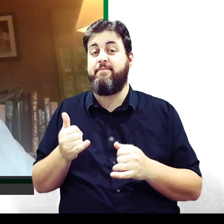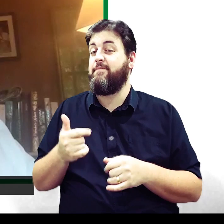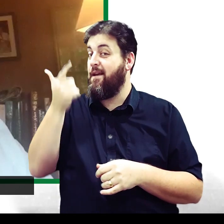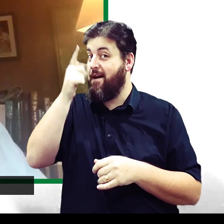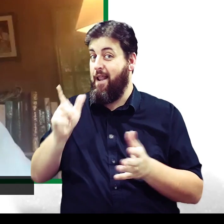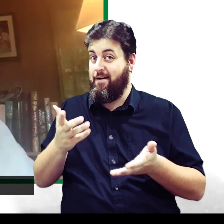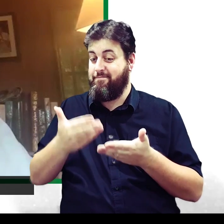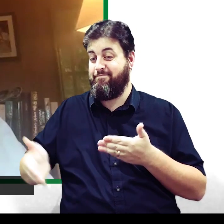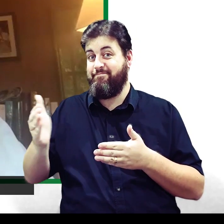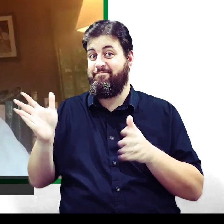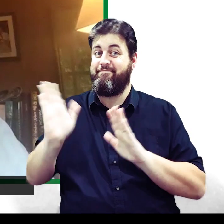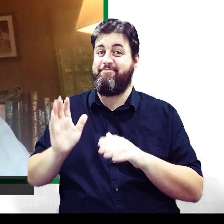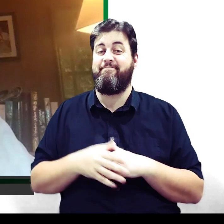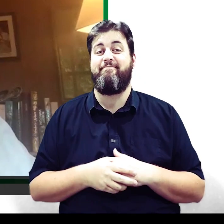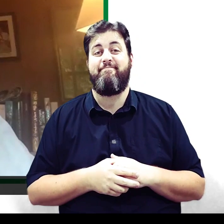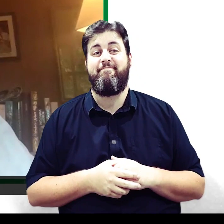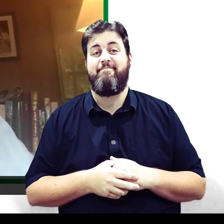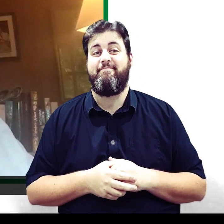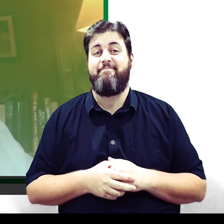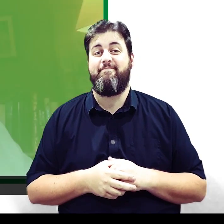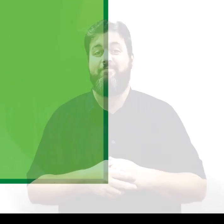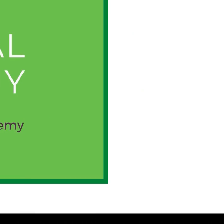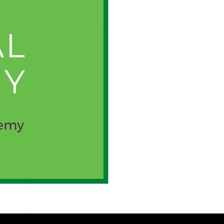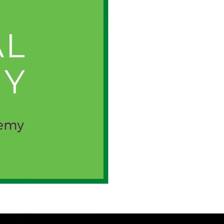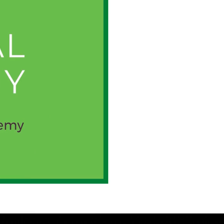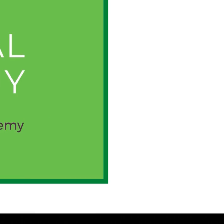example. All the very best to you, and good luck with your career.